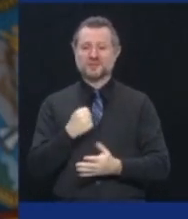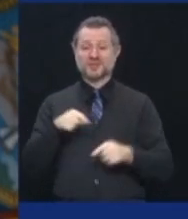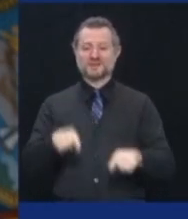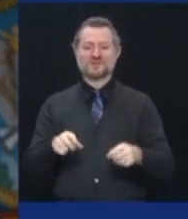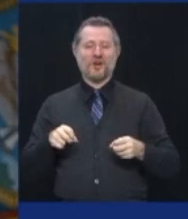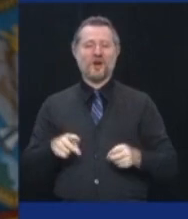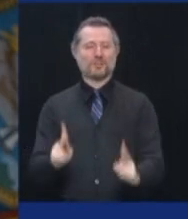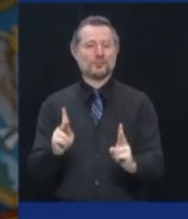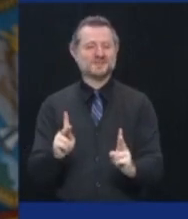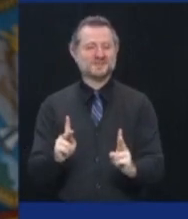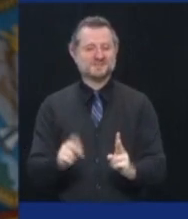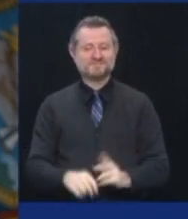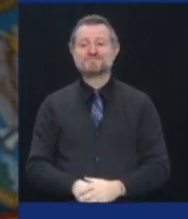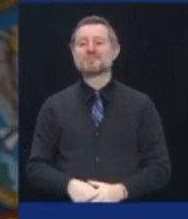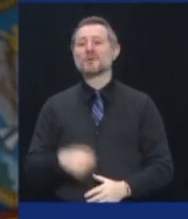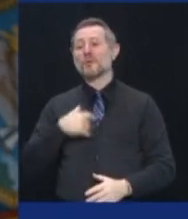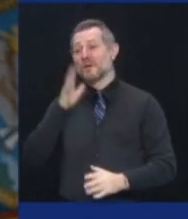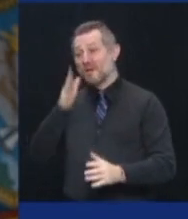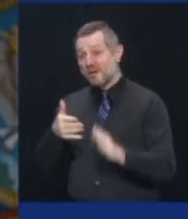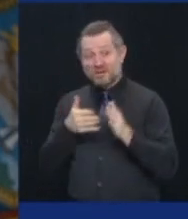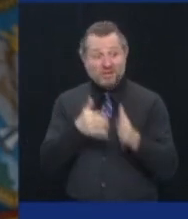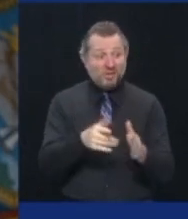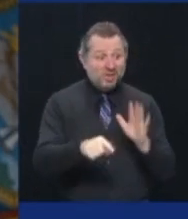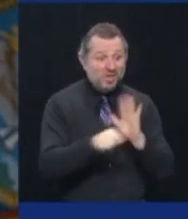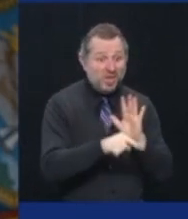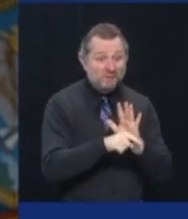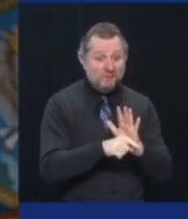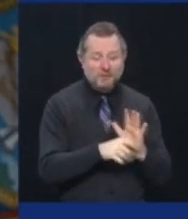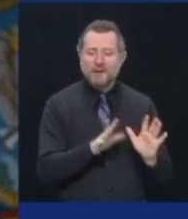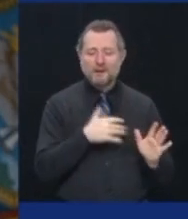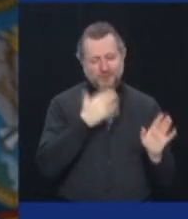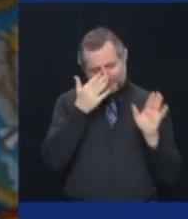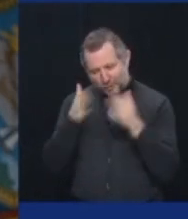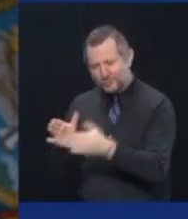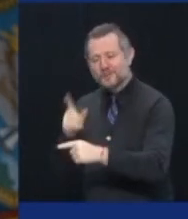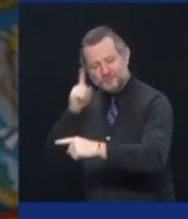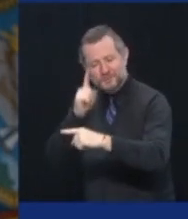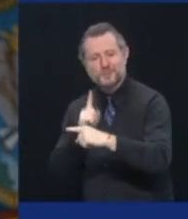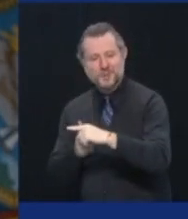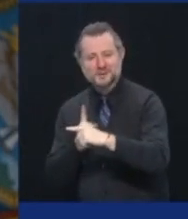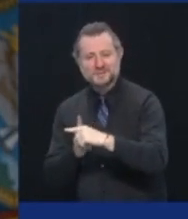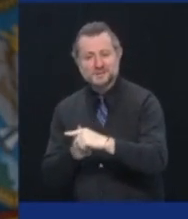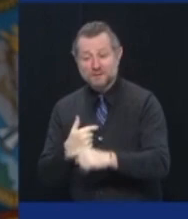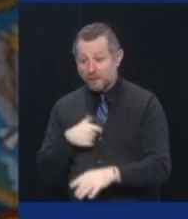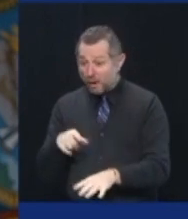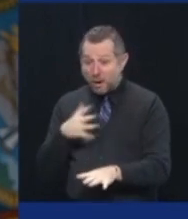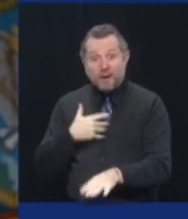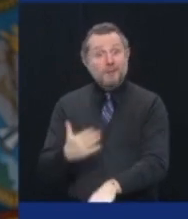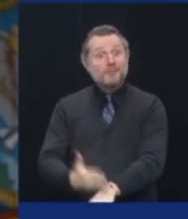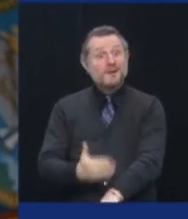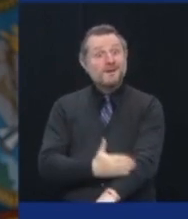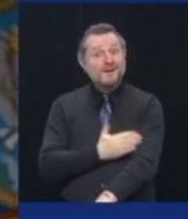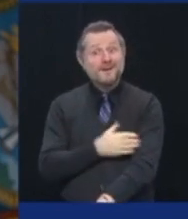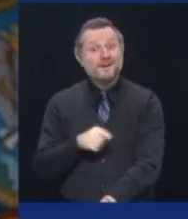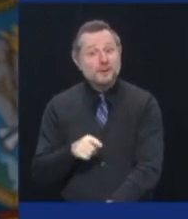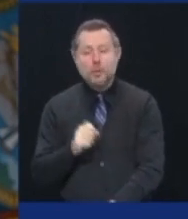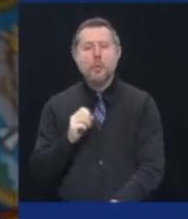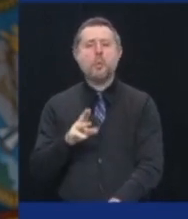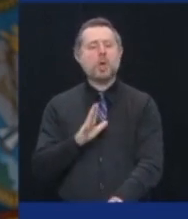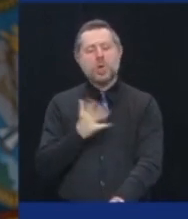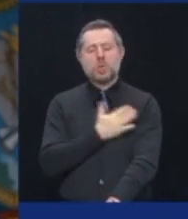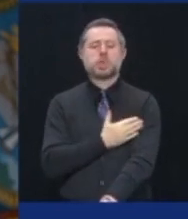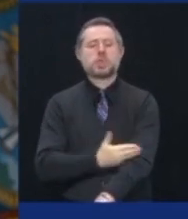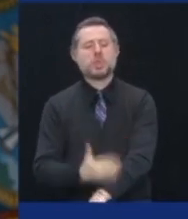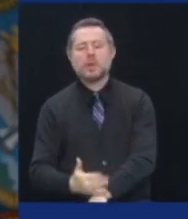it positive or is it negative? Do we move forward or do we move backward? Is America, is New York